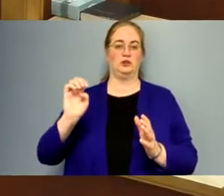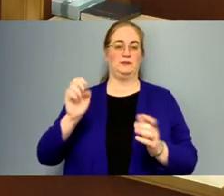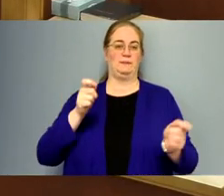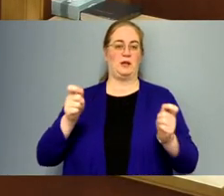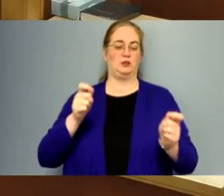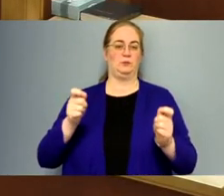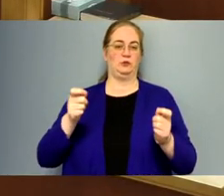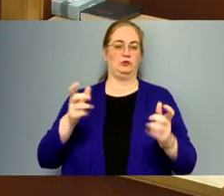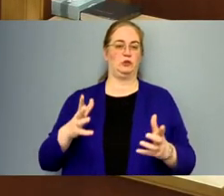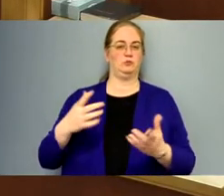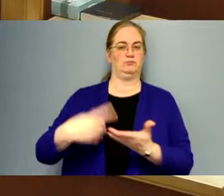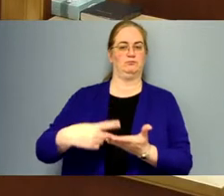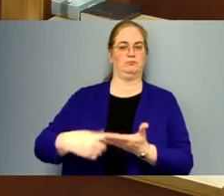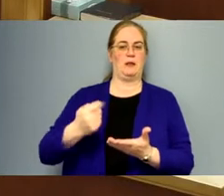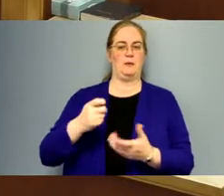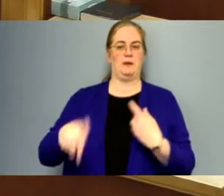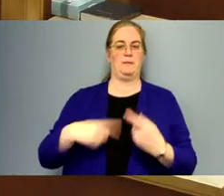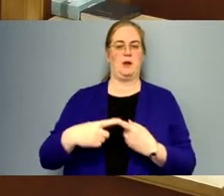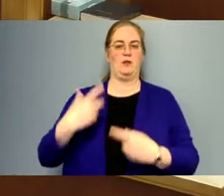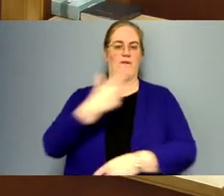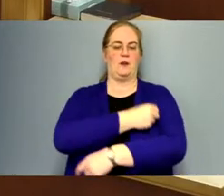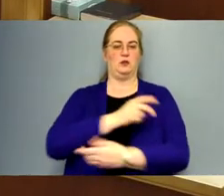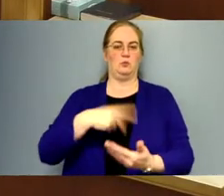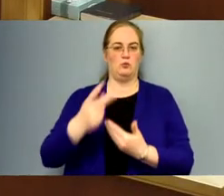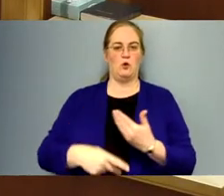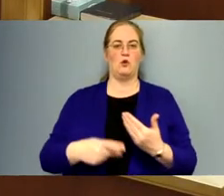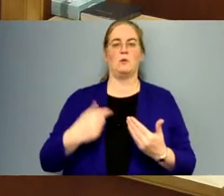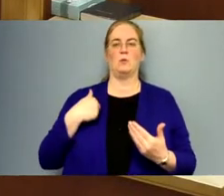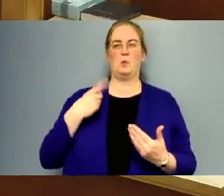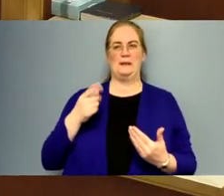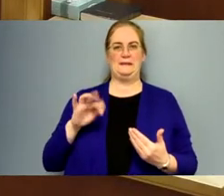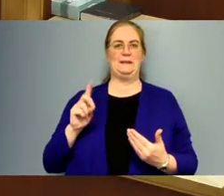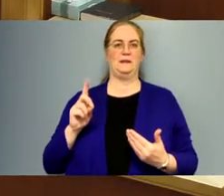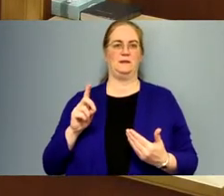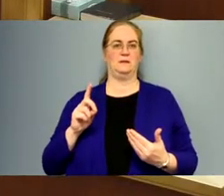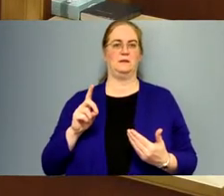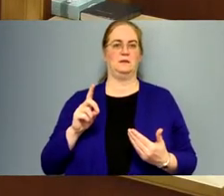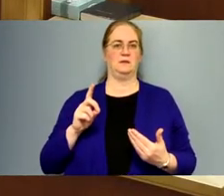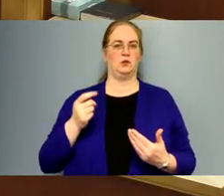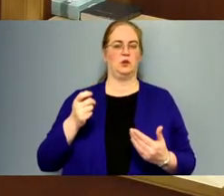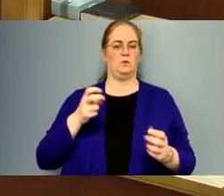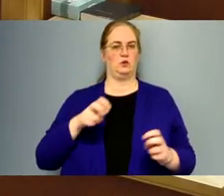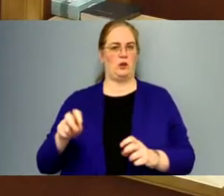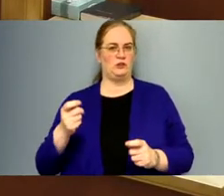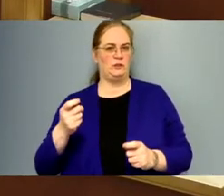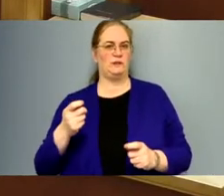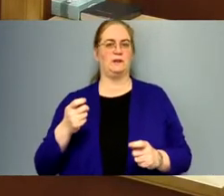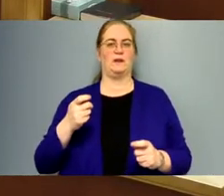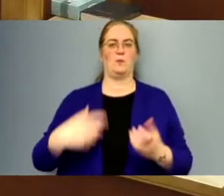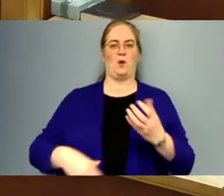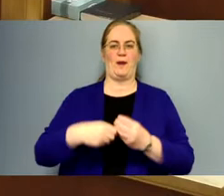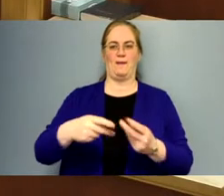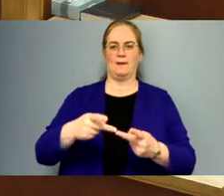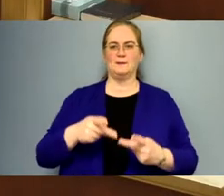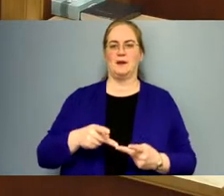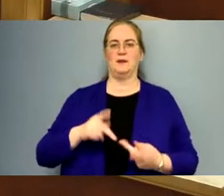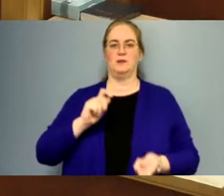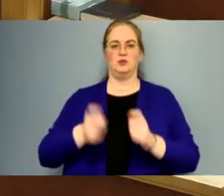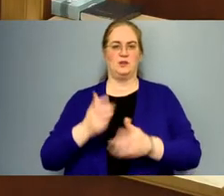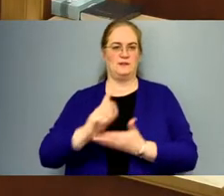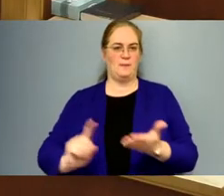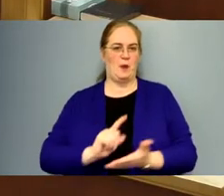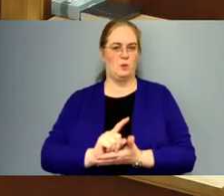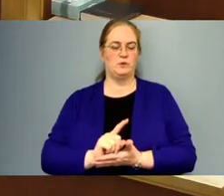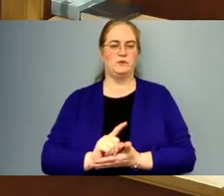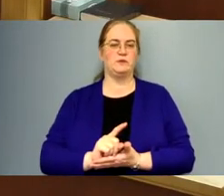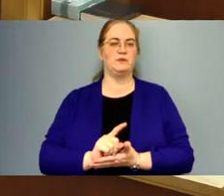management director, talk a little bit about our vaccination program. And we did sort of, we're, transitioning in a way and, uh, adding a site and changing some hours,